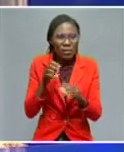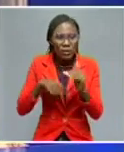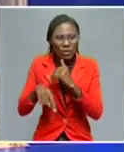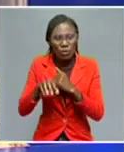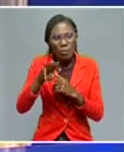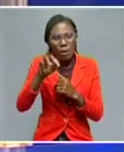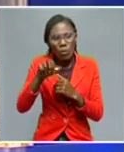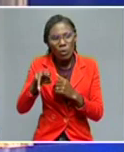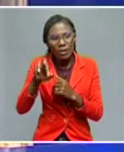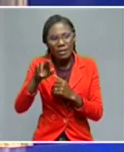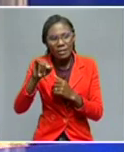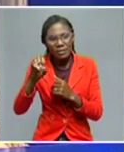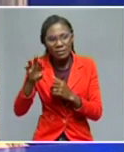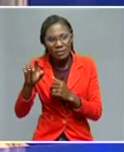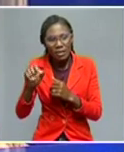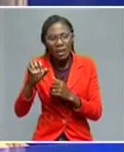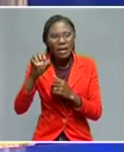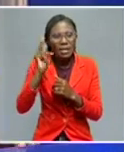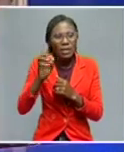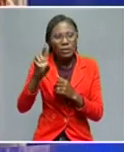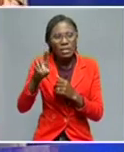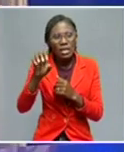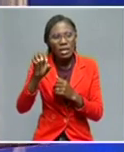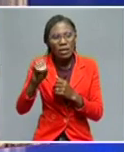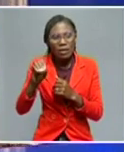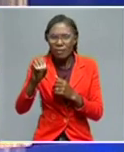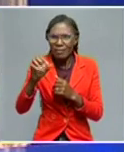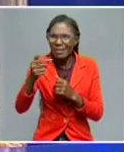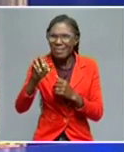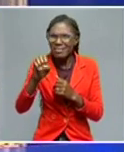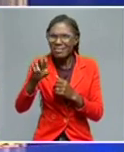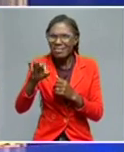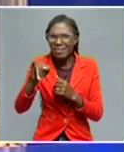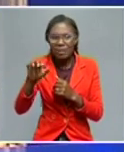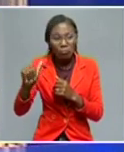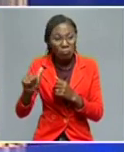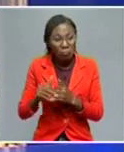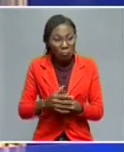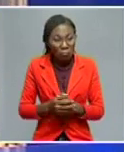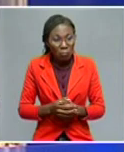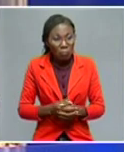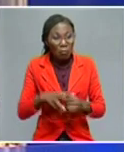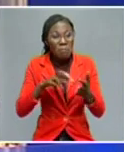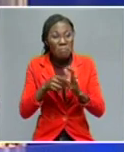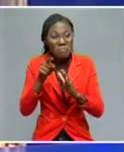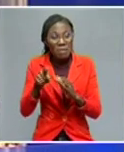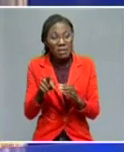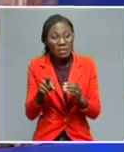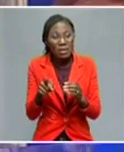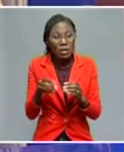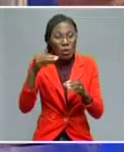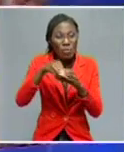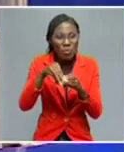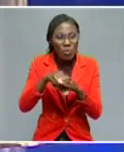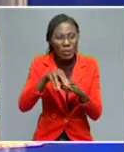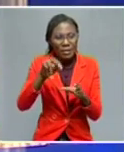uprooted the whole population of Diego Garcia and implanted the American base. So that's now the native population. Yes. In